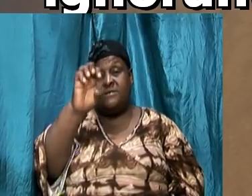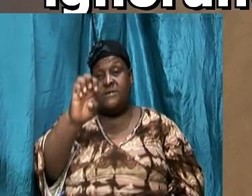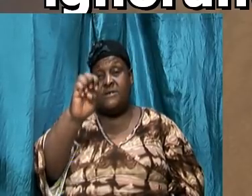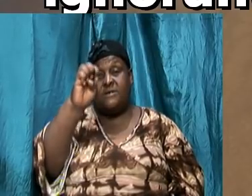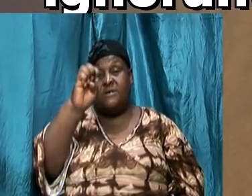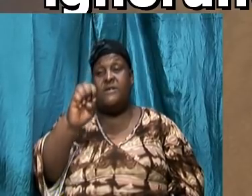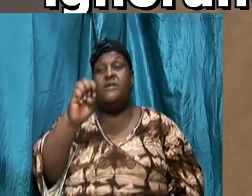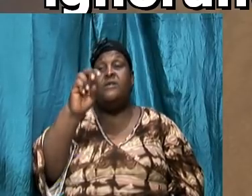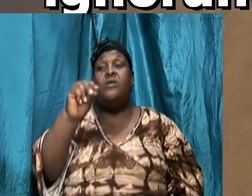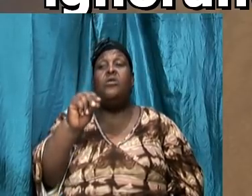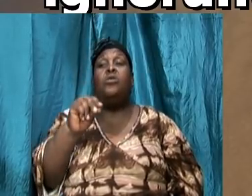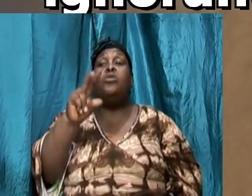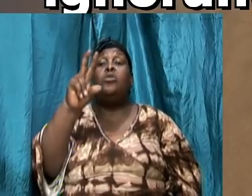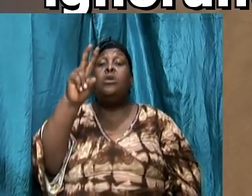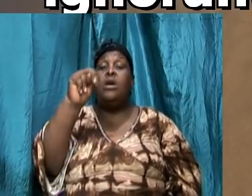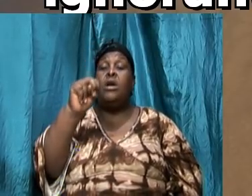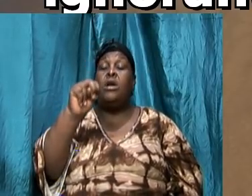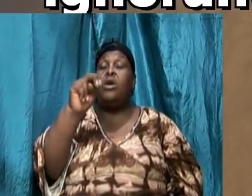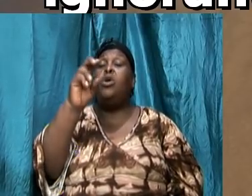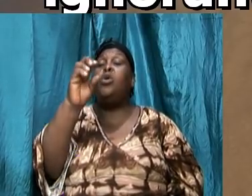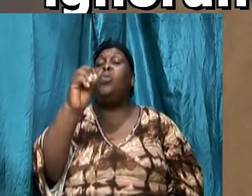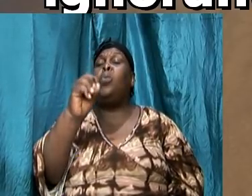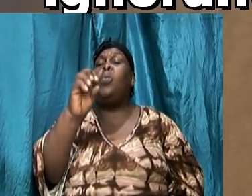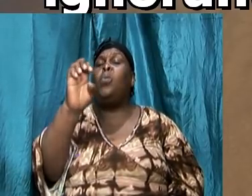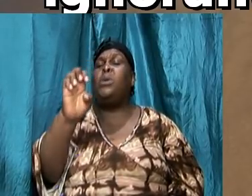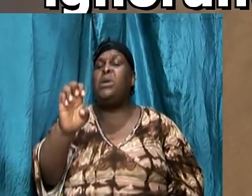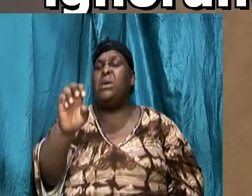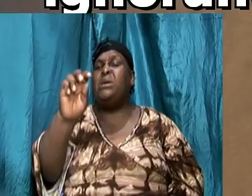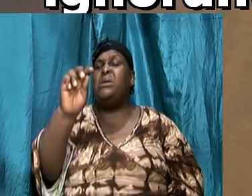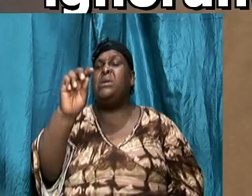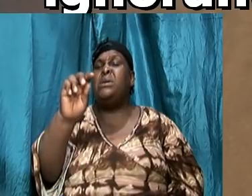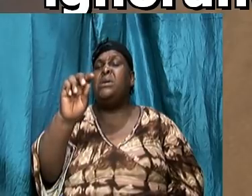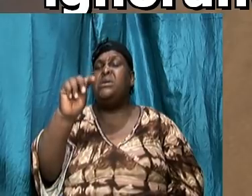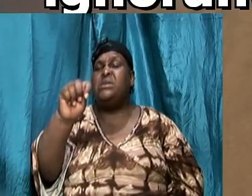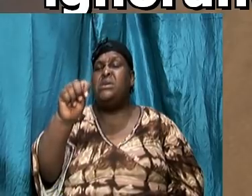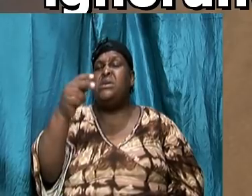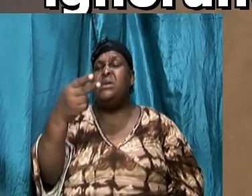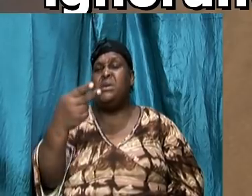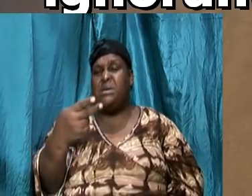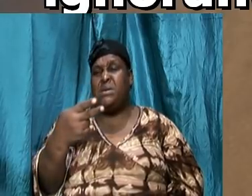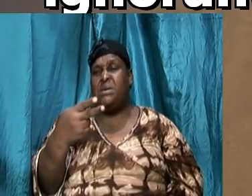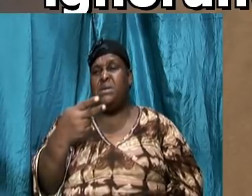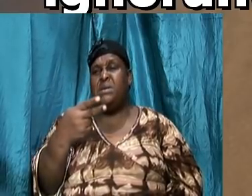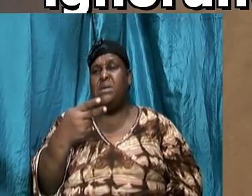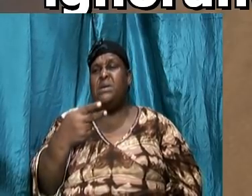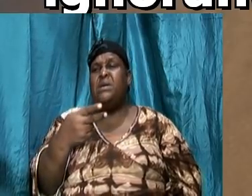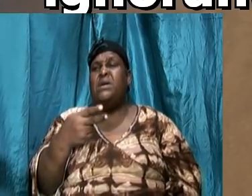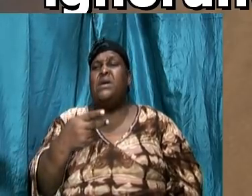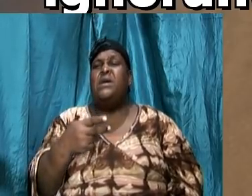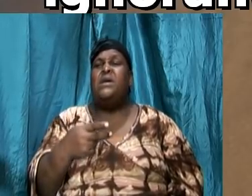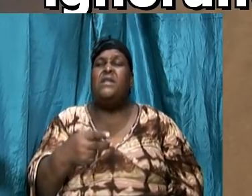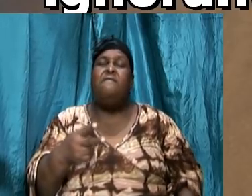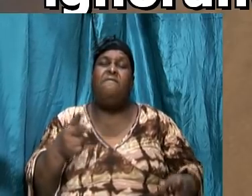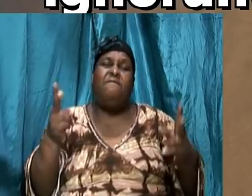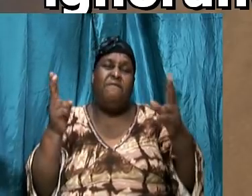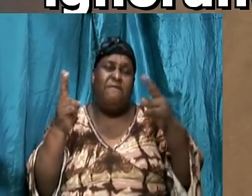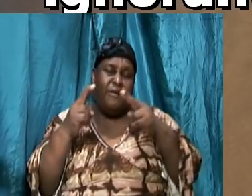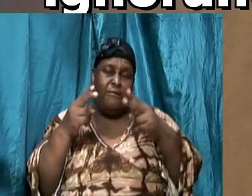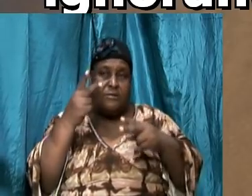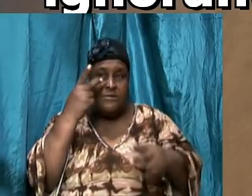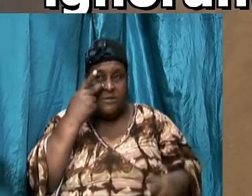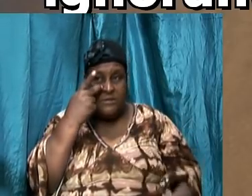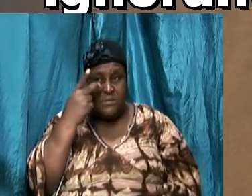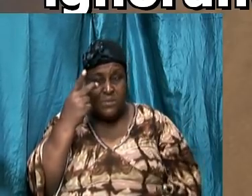no matter, N-O-E-M-A-T-A. Be very diligent now, saints, as you look